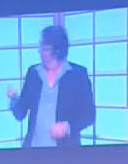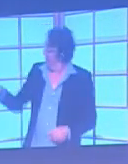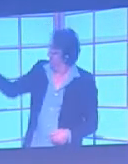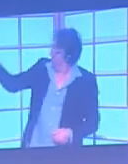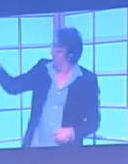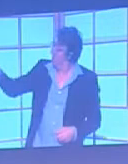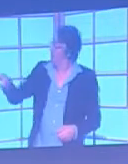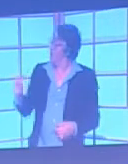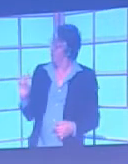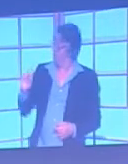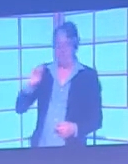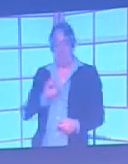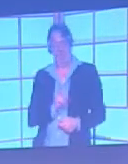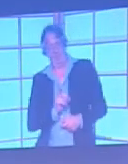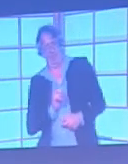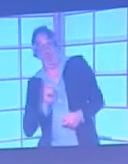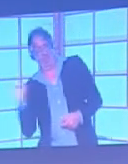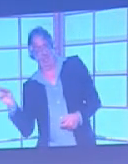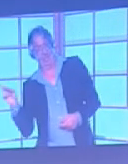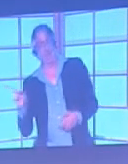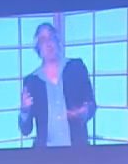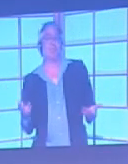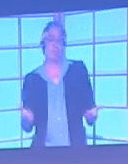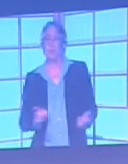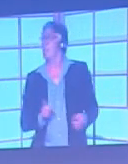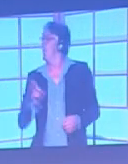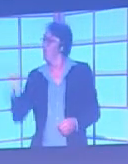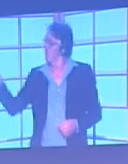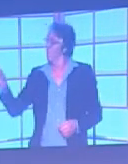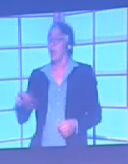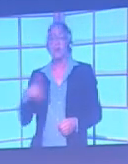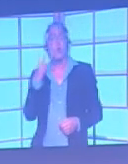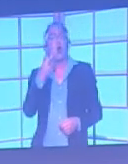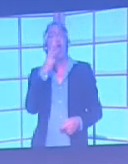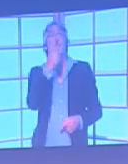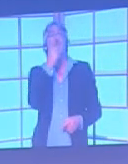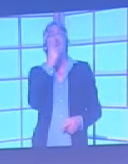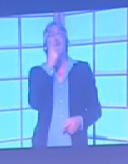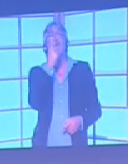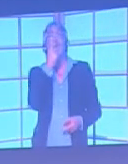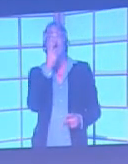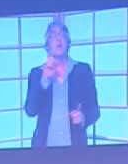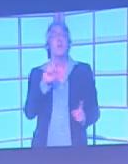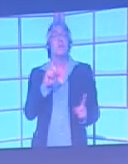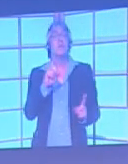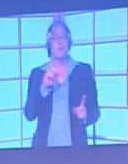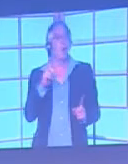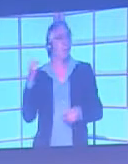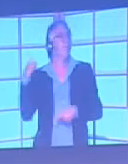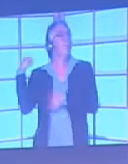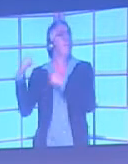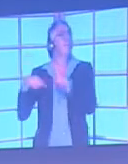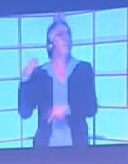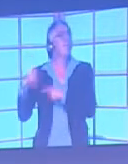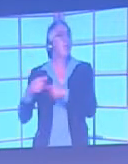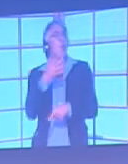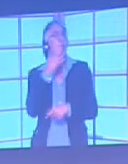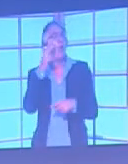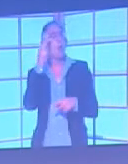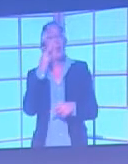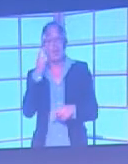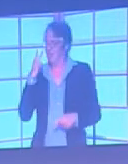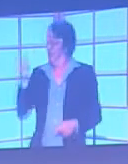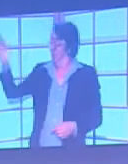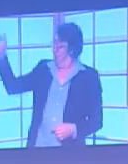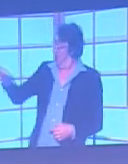Here we can see the three types of severe inherited colour blindness. On the bottom right